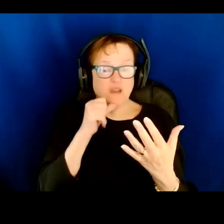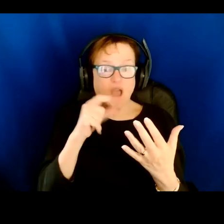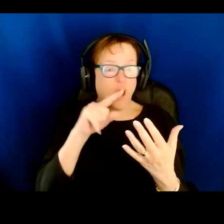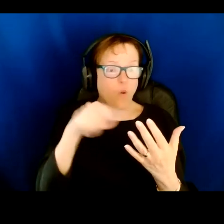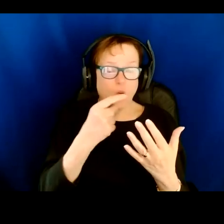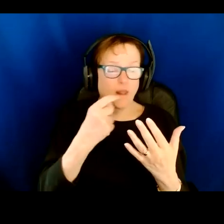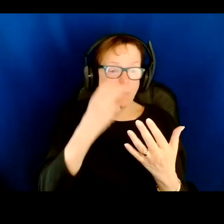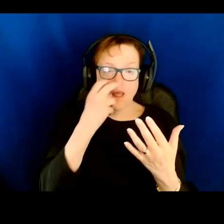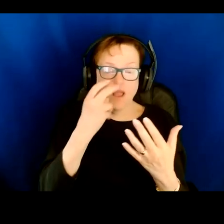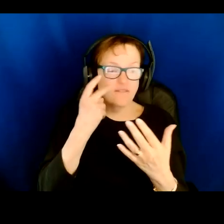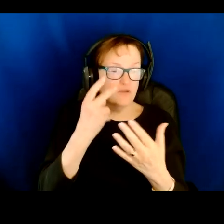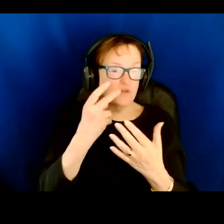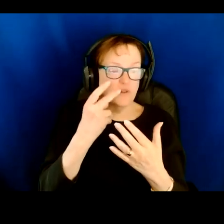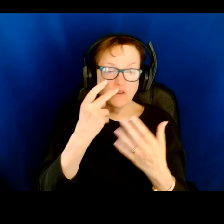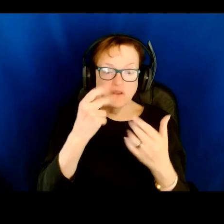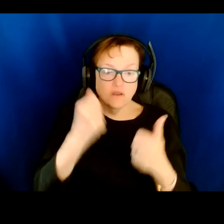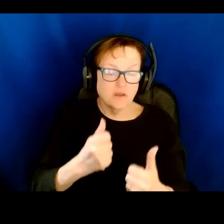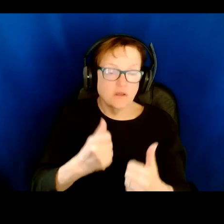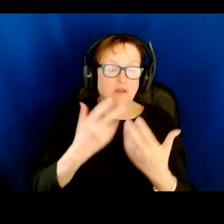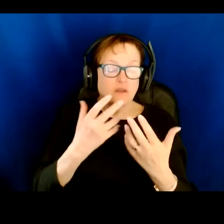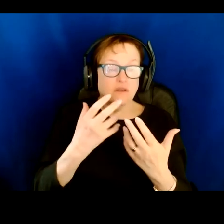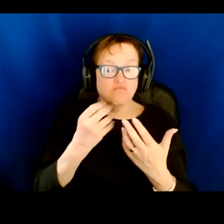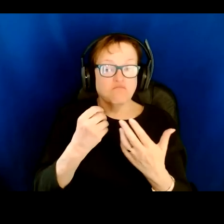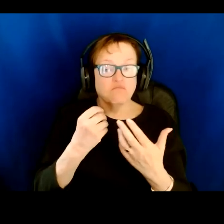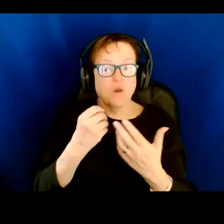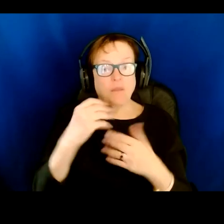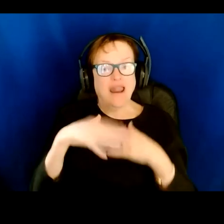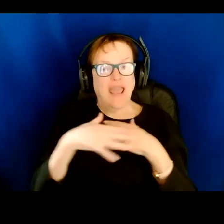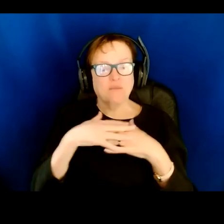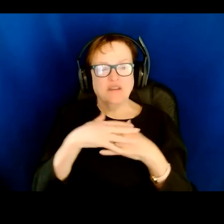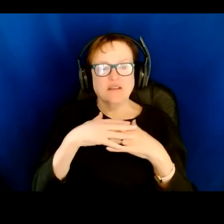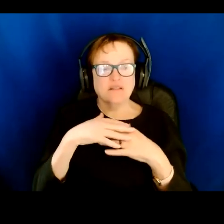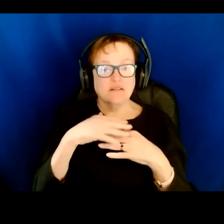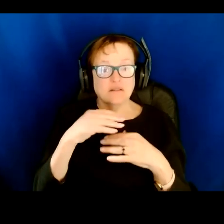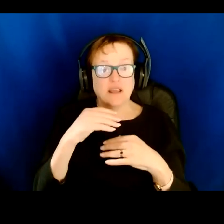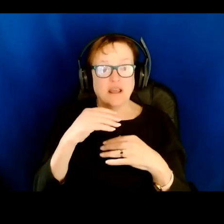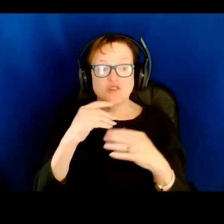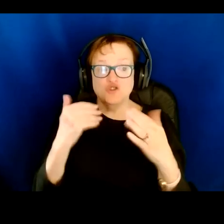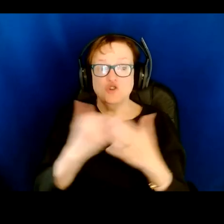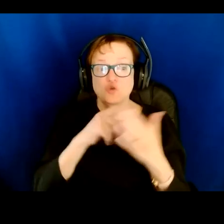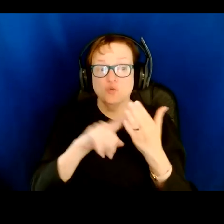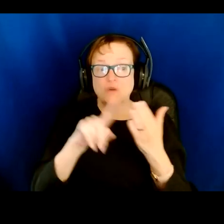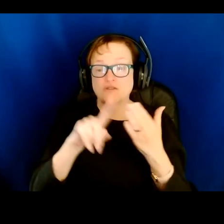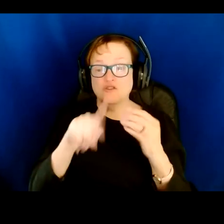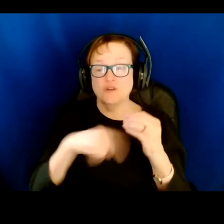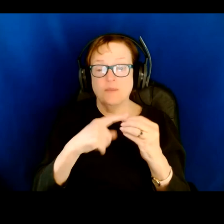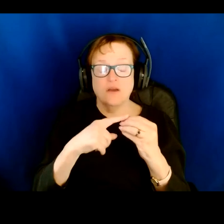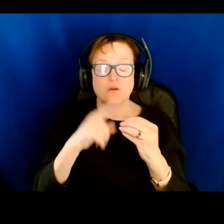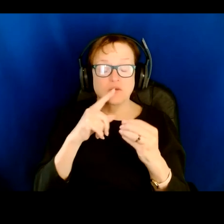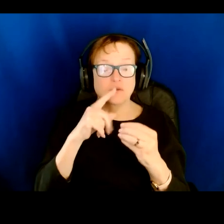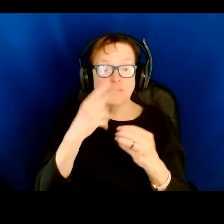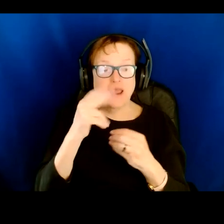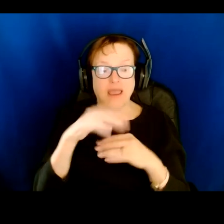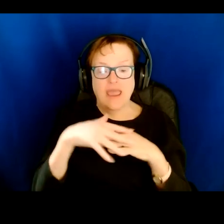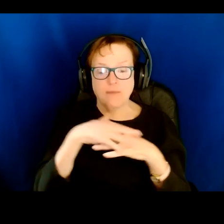with the haptics, because there's even emerging literature around haptics and wellness. So thank you so much